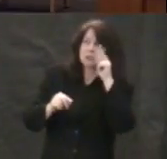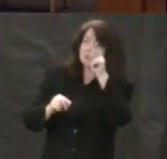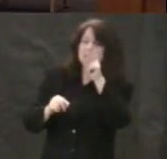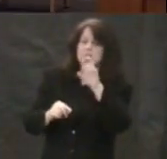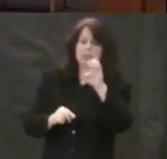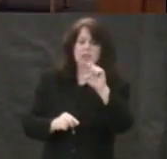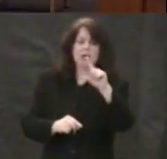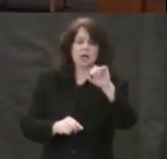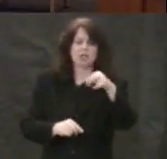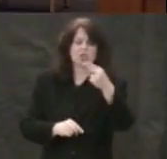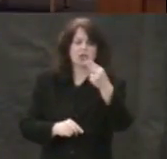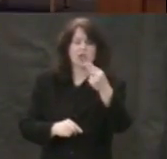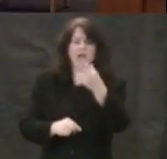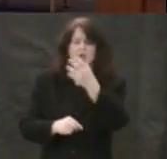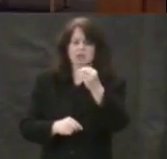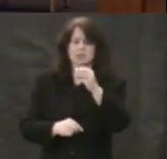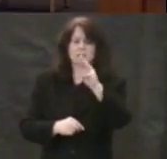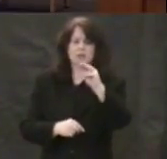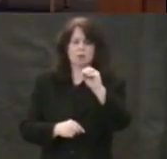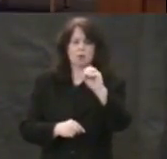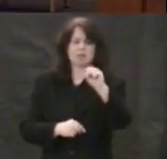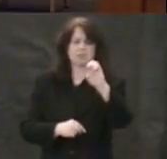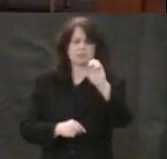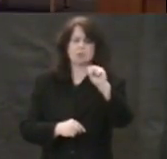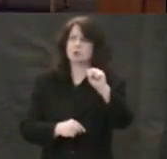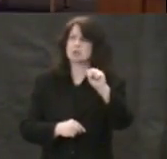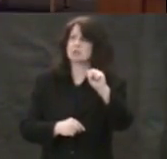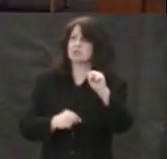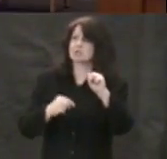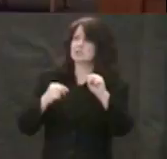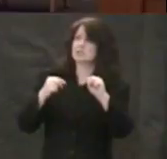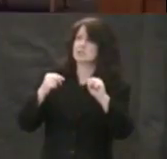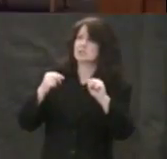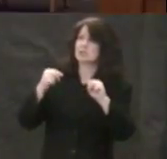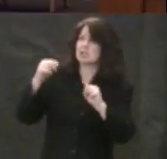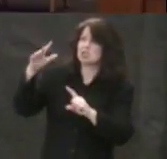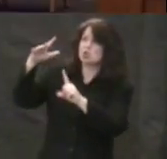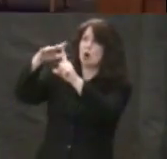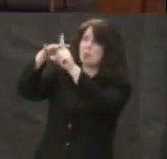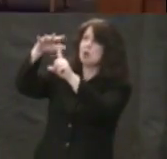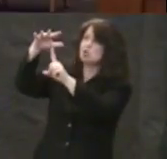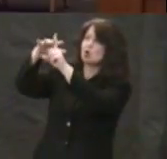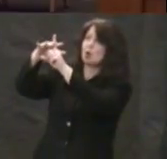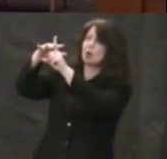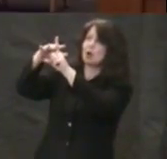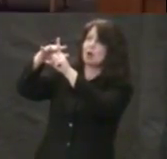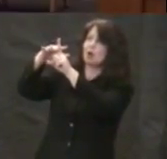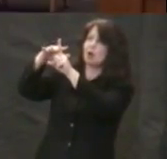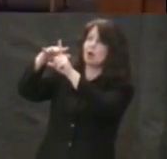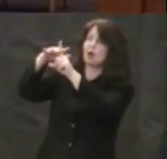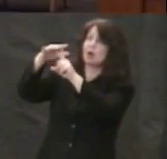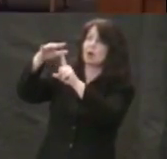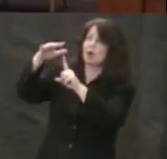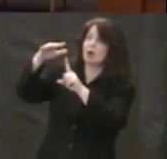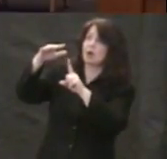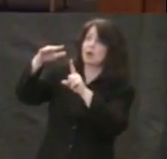the two paragons of faith from the Old Testament, show up with Jesus. But it's the voice.